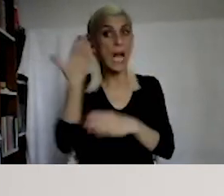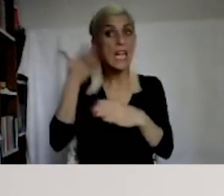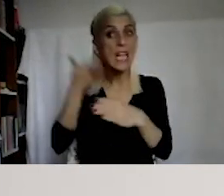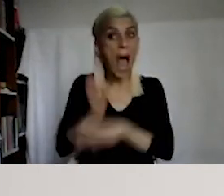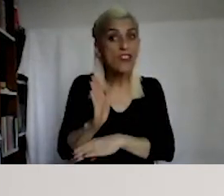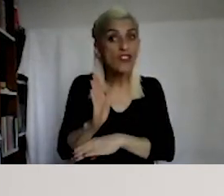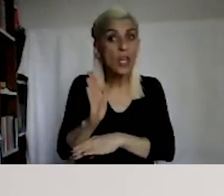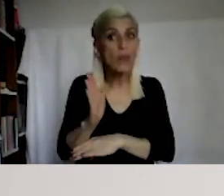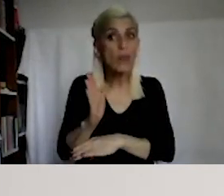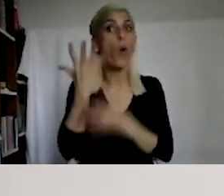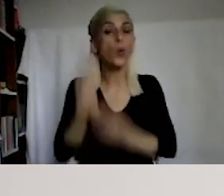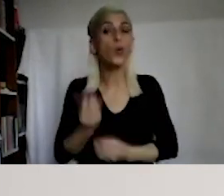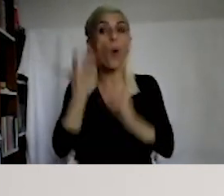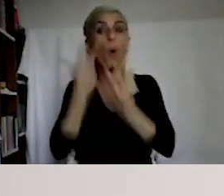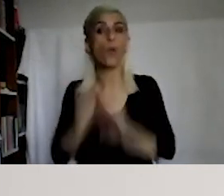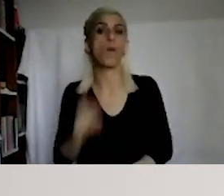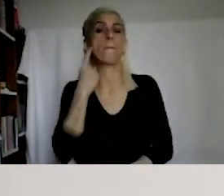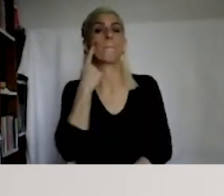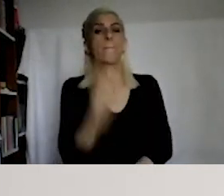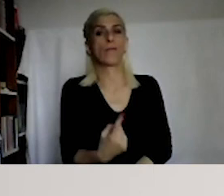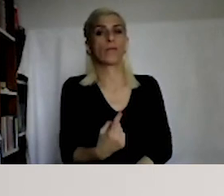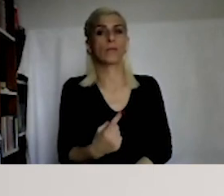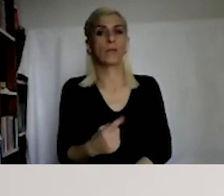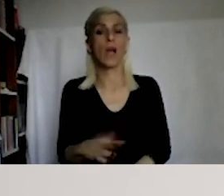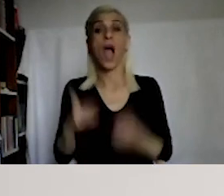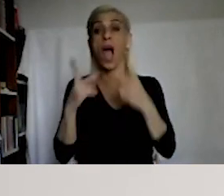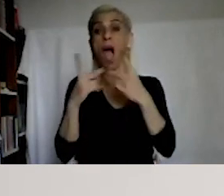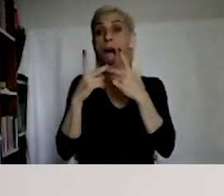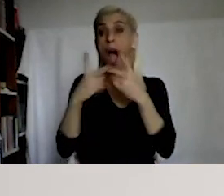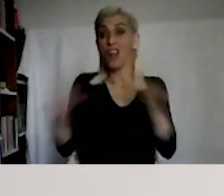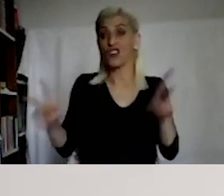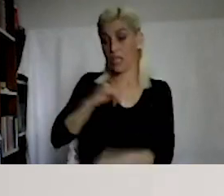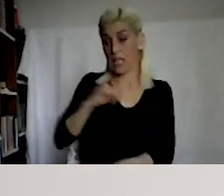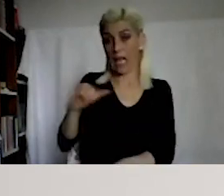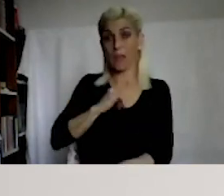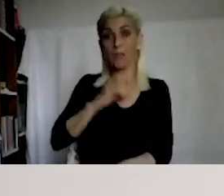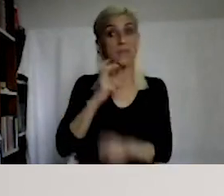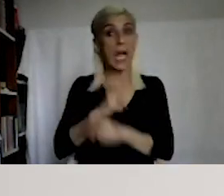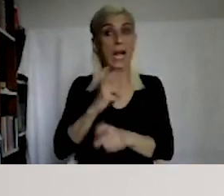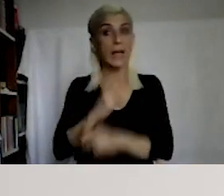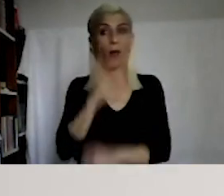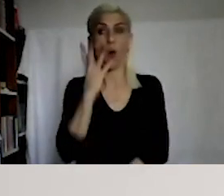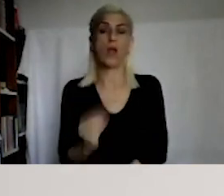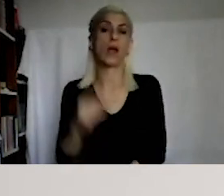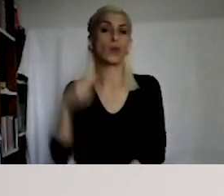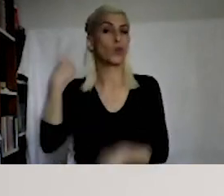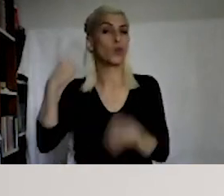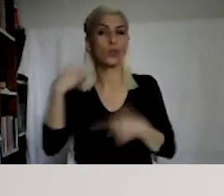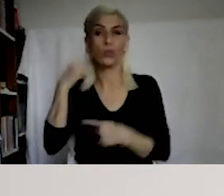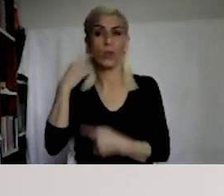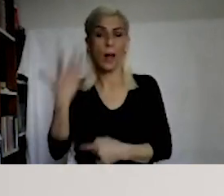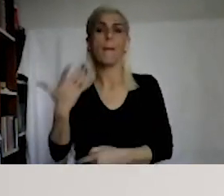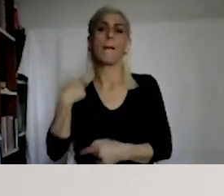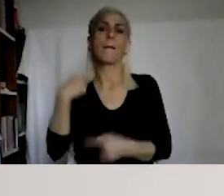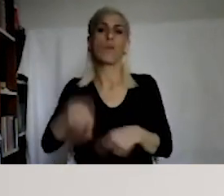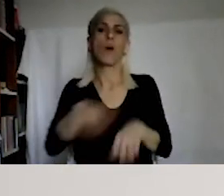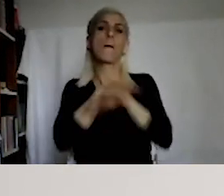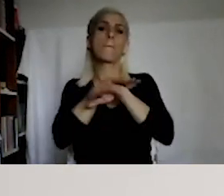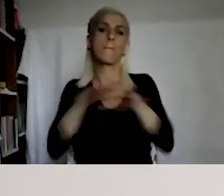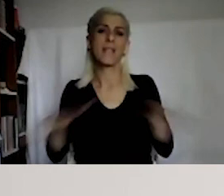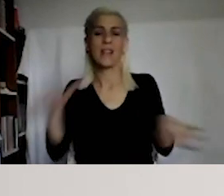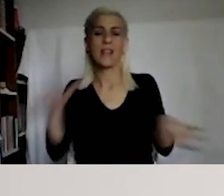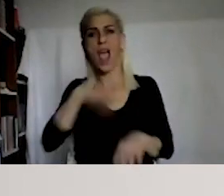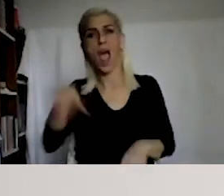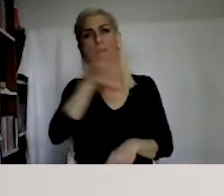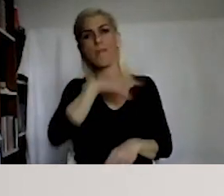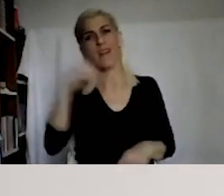the threshold test. We can refer to this as open and imminent threat. I would like to leave you with this